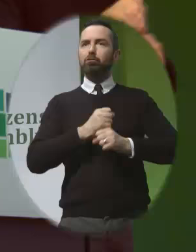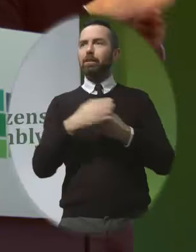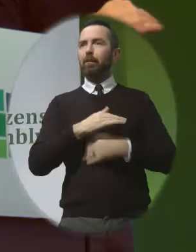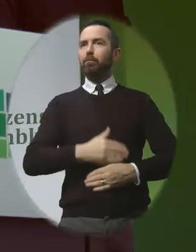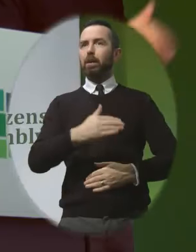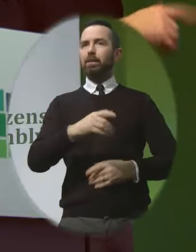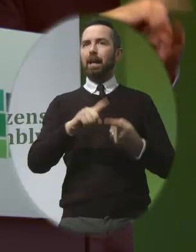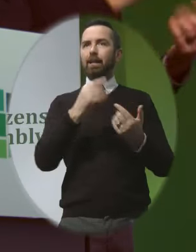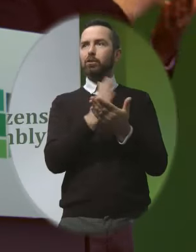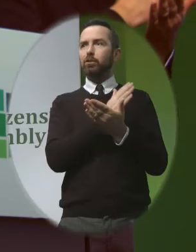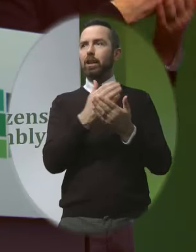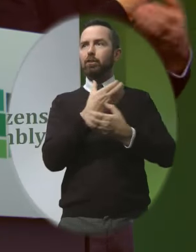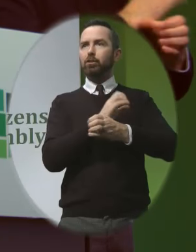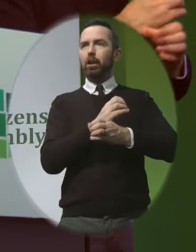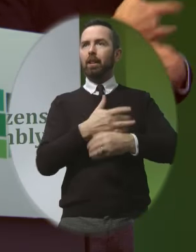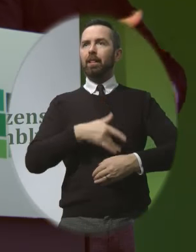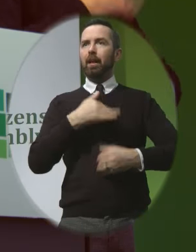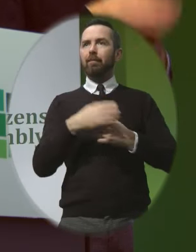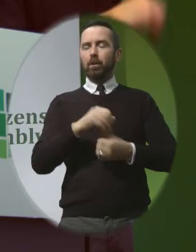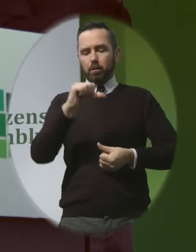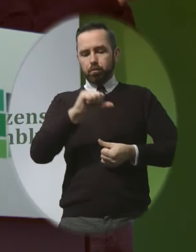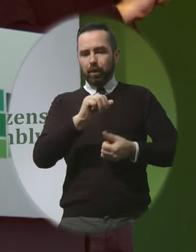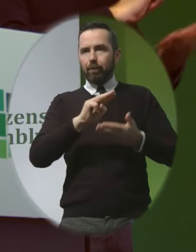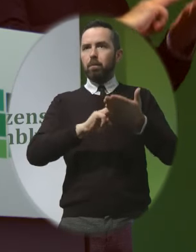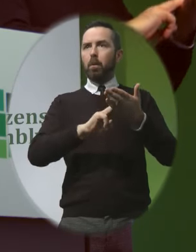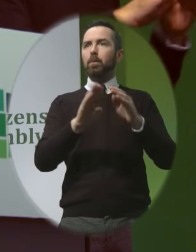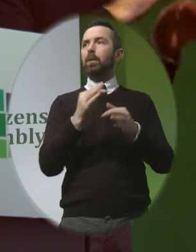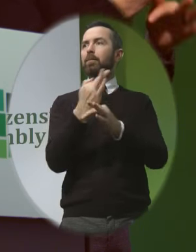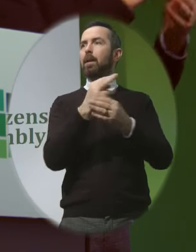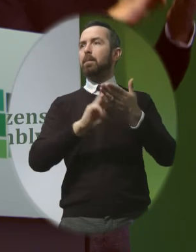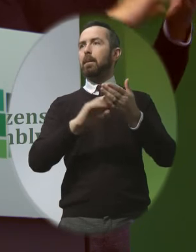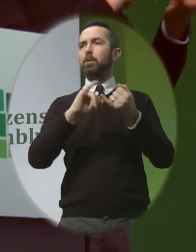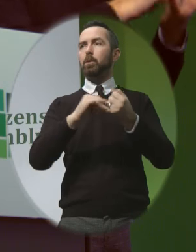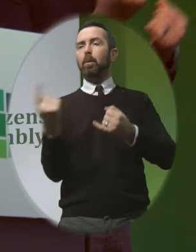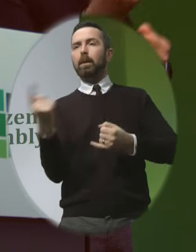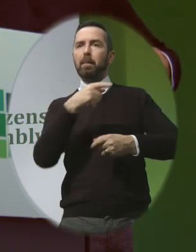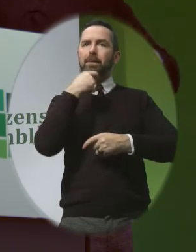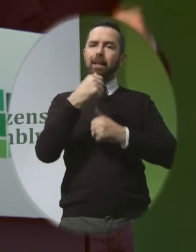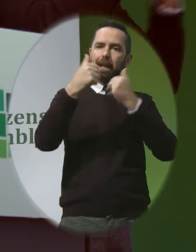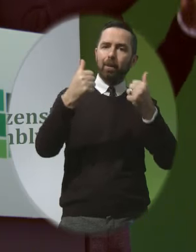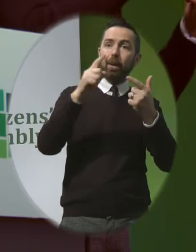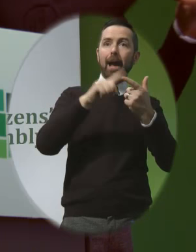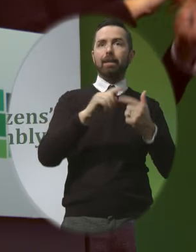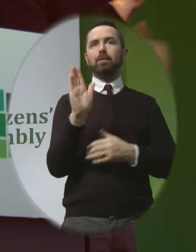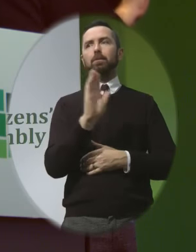of sharing their child's life for those brief moments with family members who came to say hello and goodbye and of how